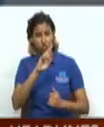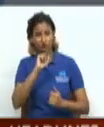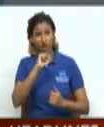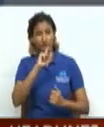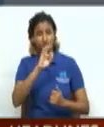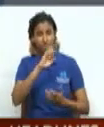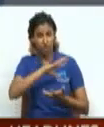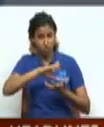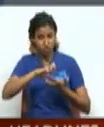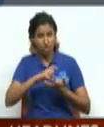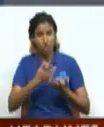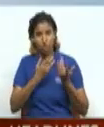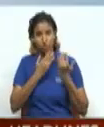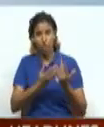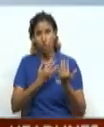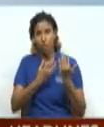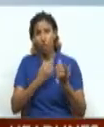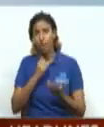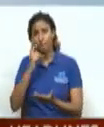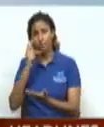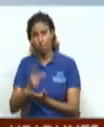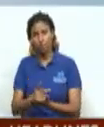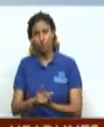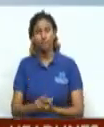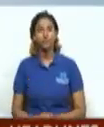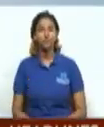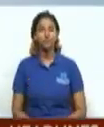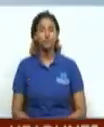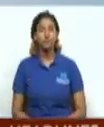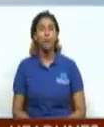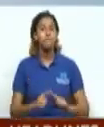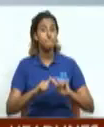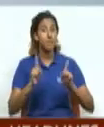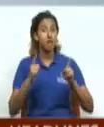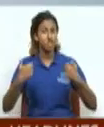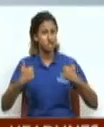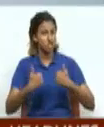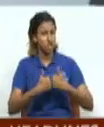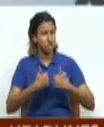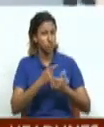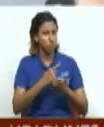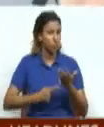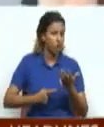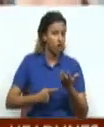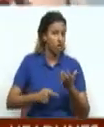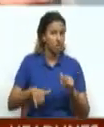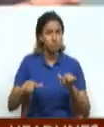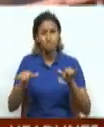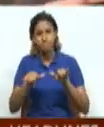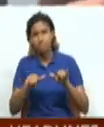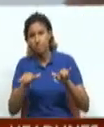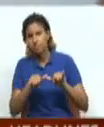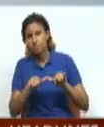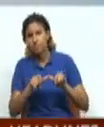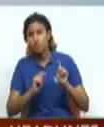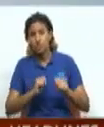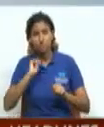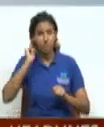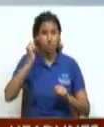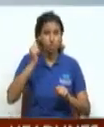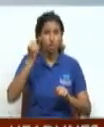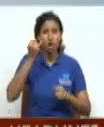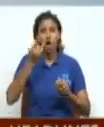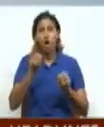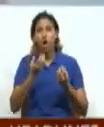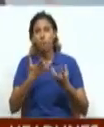legal certainty. However, the challenge, Kumar Singh says, is measuring adaptation on the island, because coastline